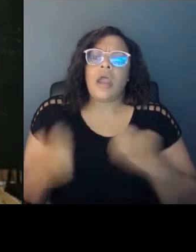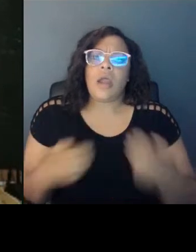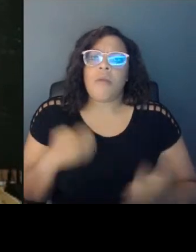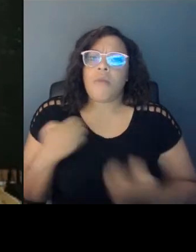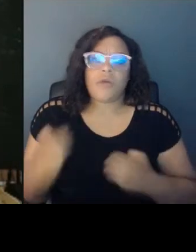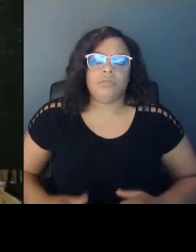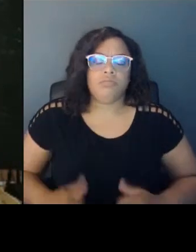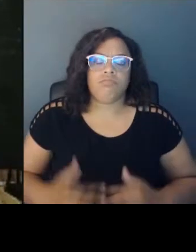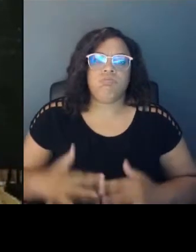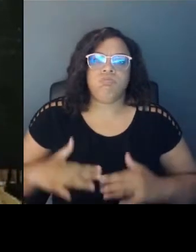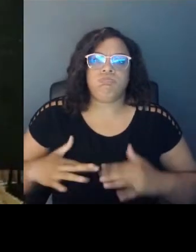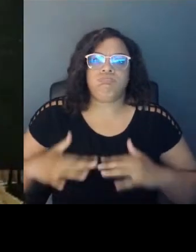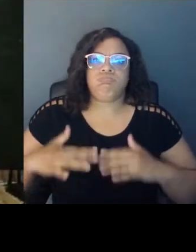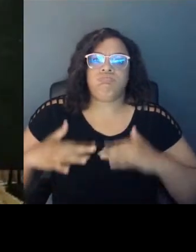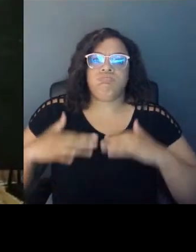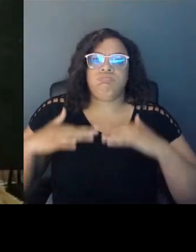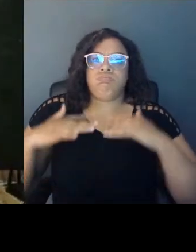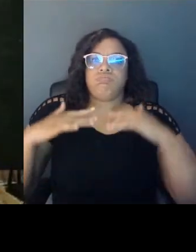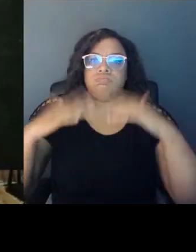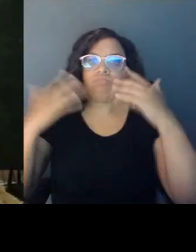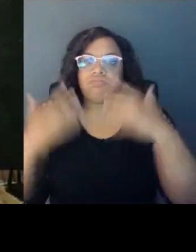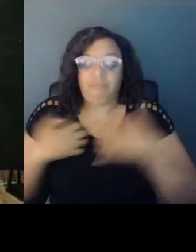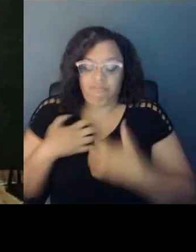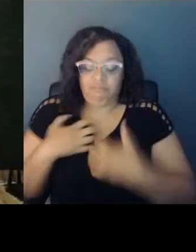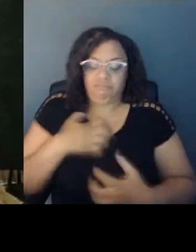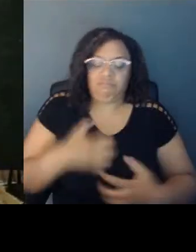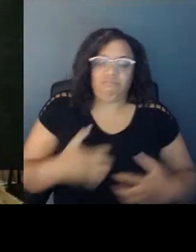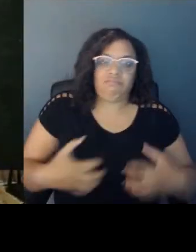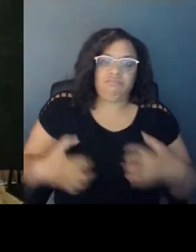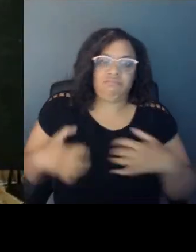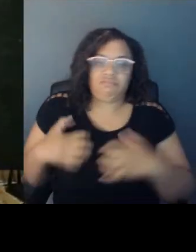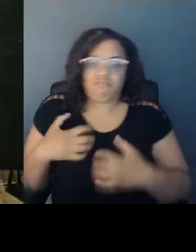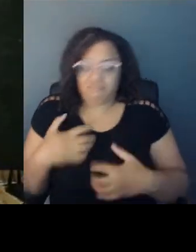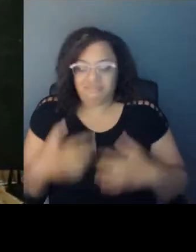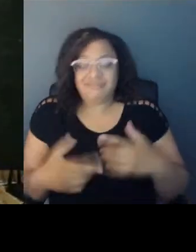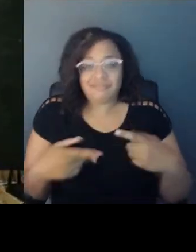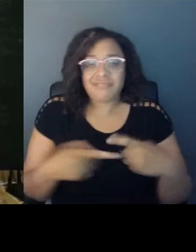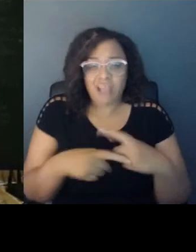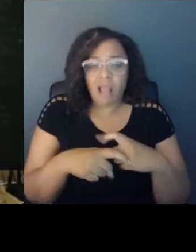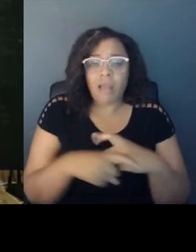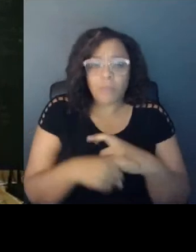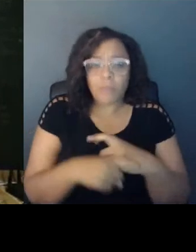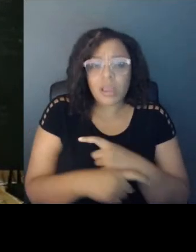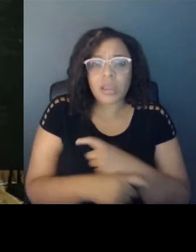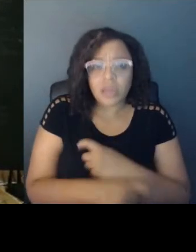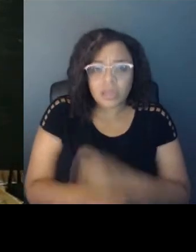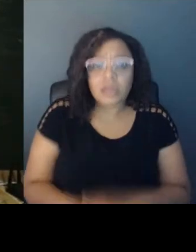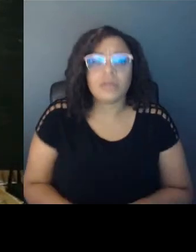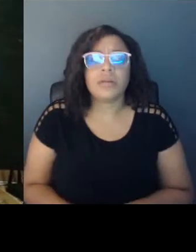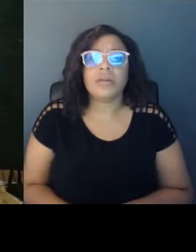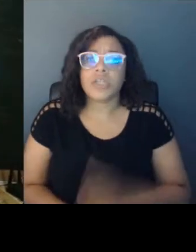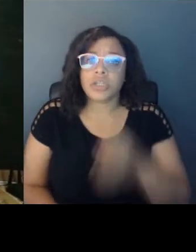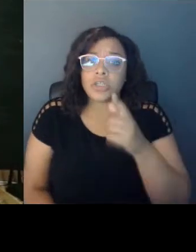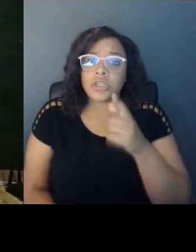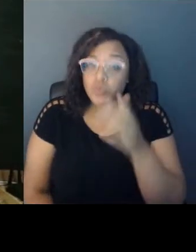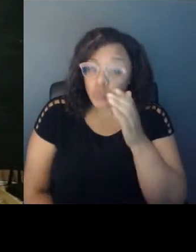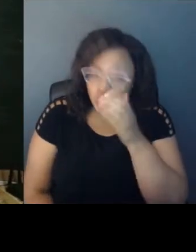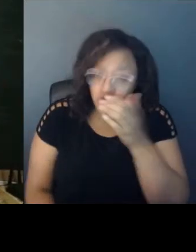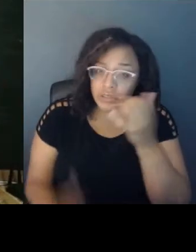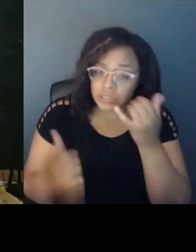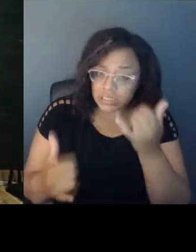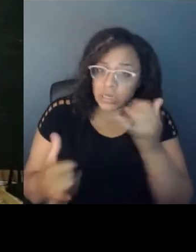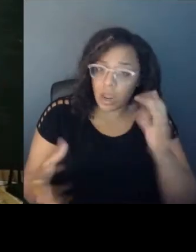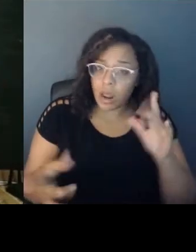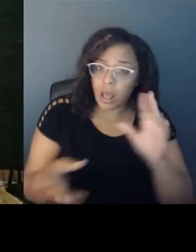complicated feelings. And I think what you've heard in today's discussion just shows